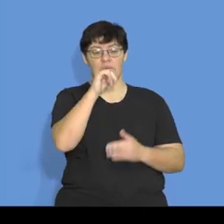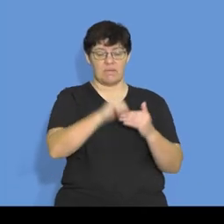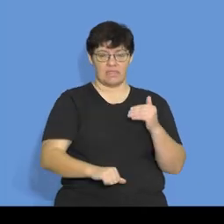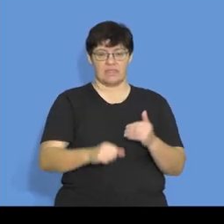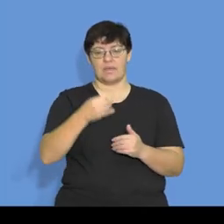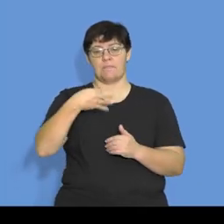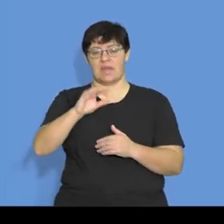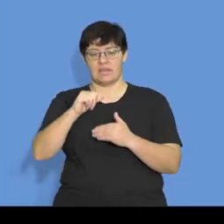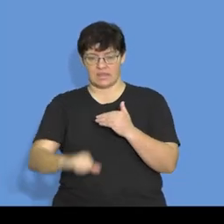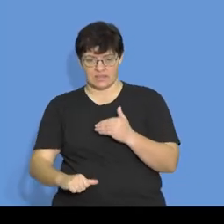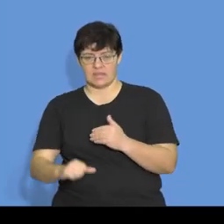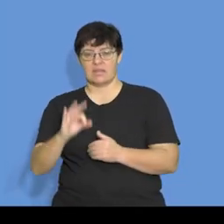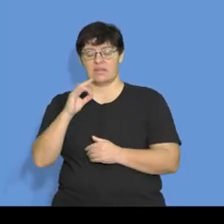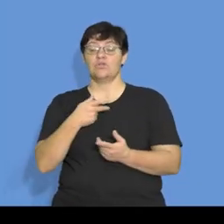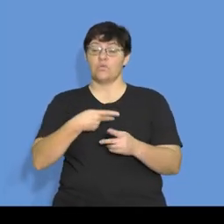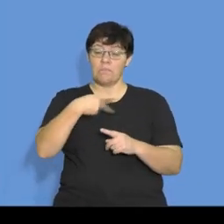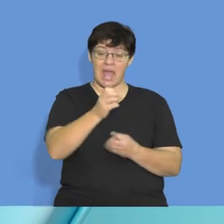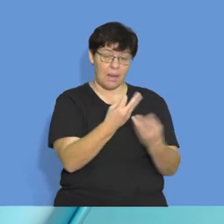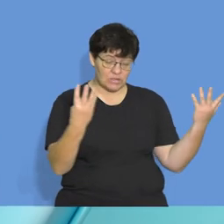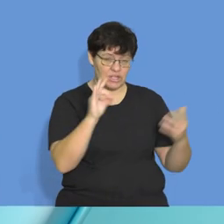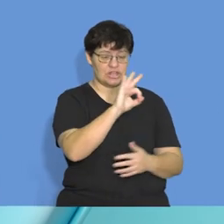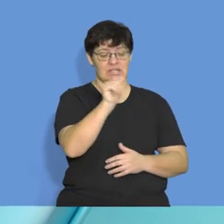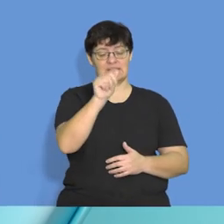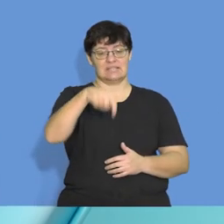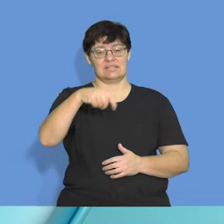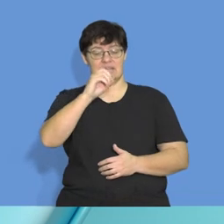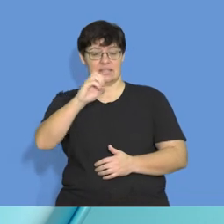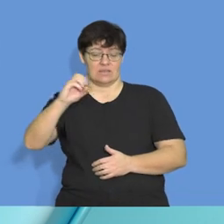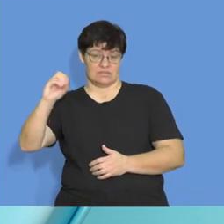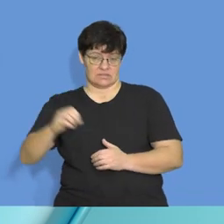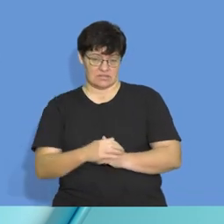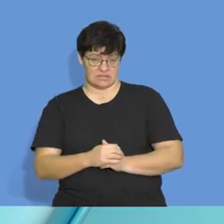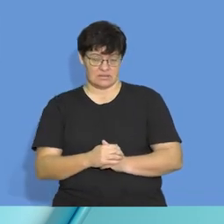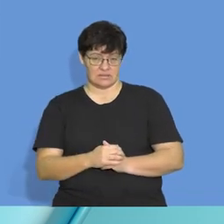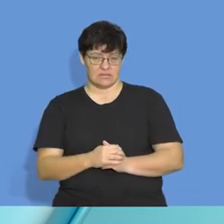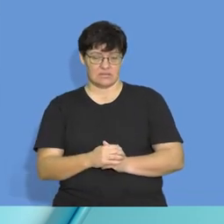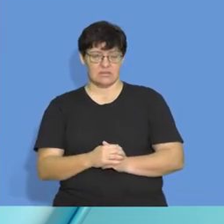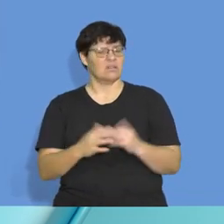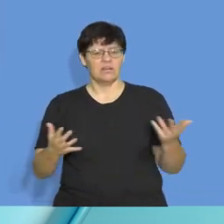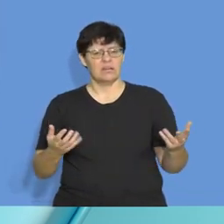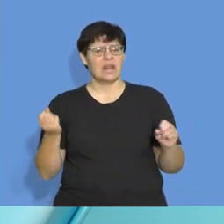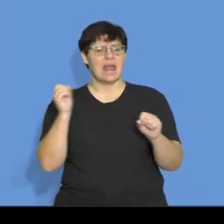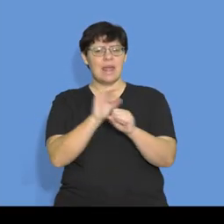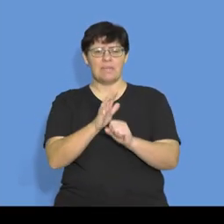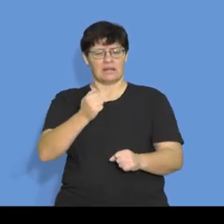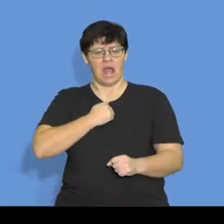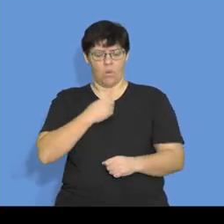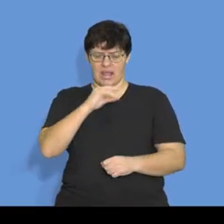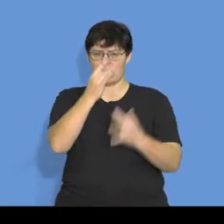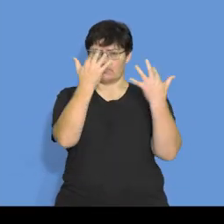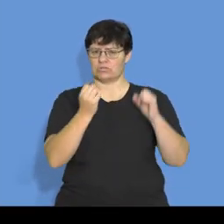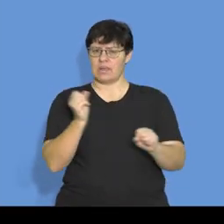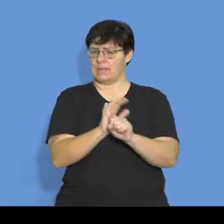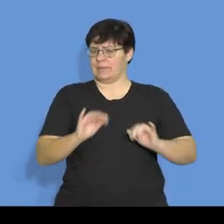be paying off an amount of 36,000 rand. Now, in this particular one, how does it impact on our cash budget? Let's see.